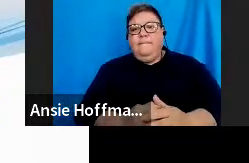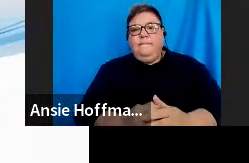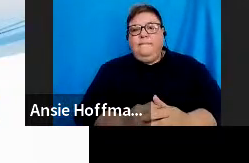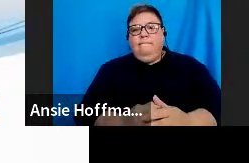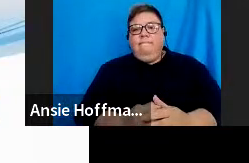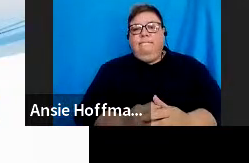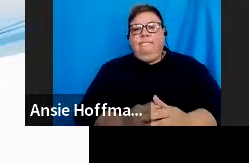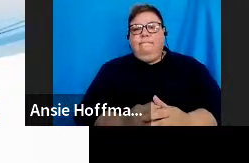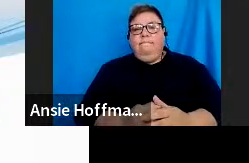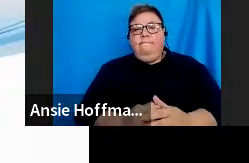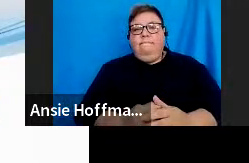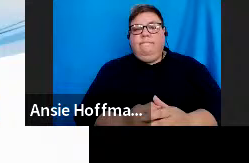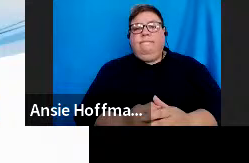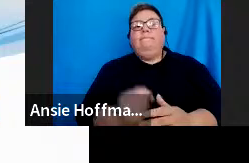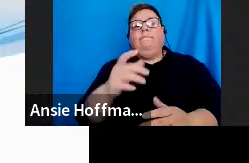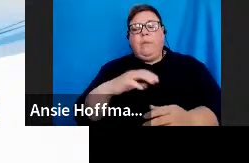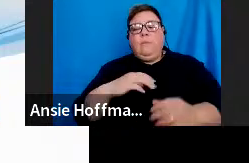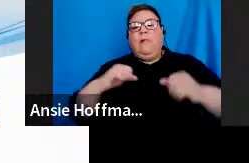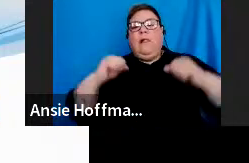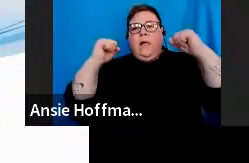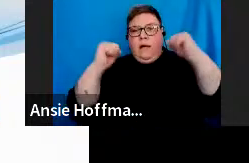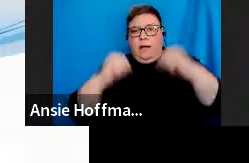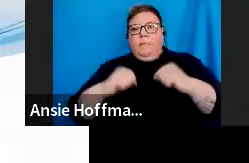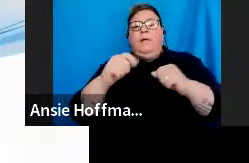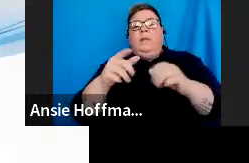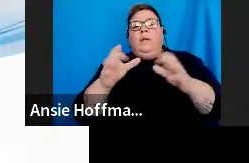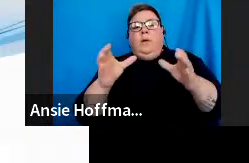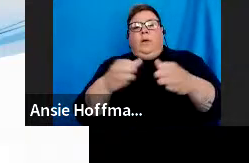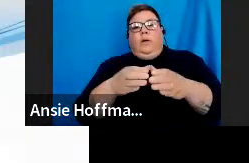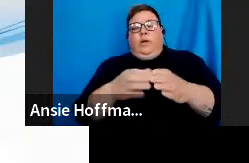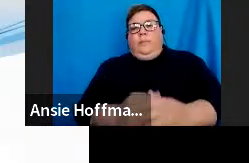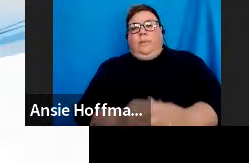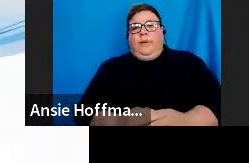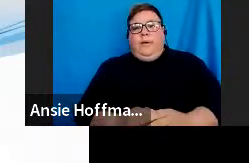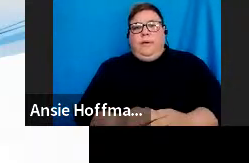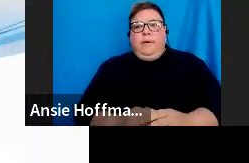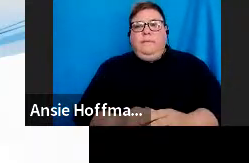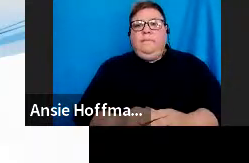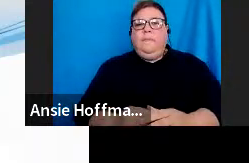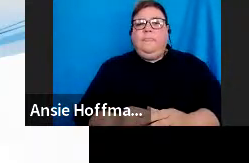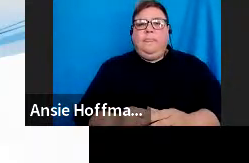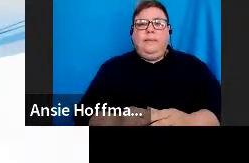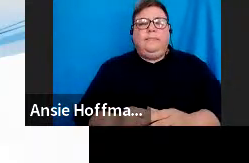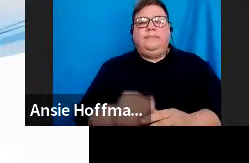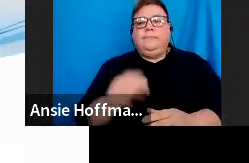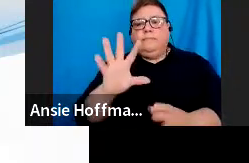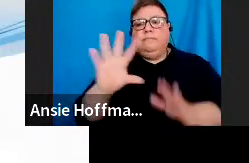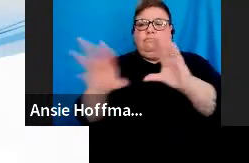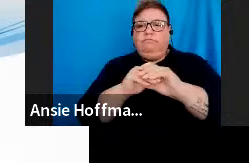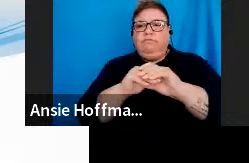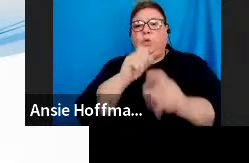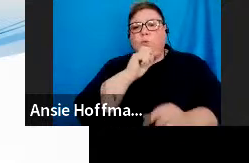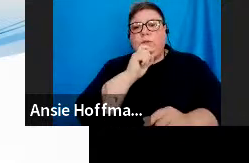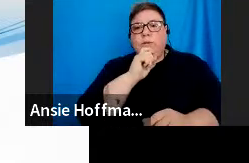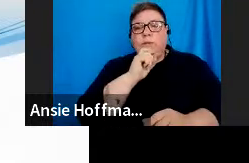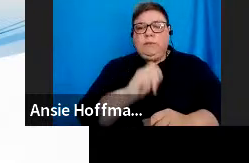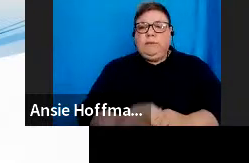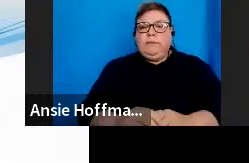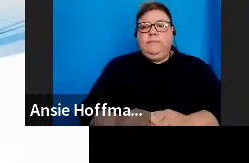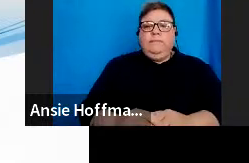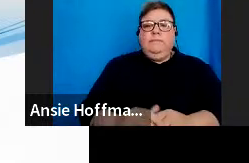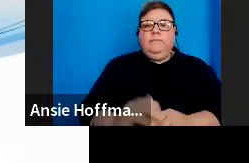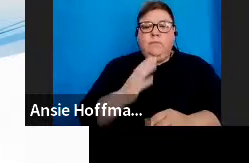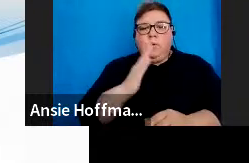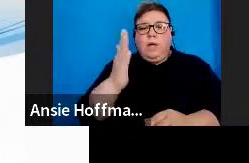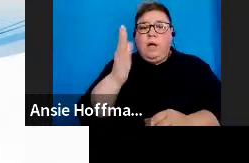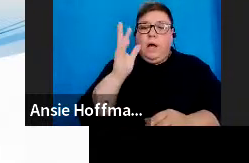the process to add the groups, to add the users, excuse me. And then we will ask you once again, are